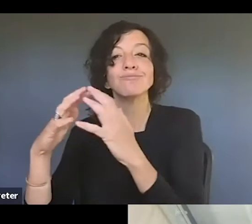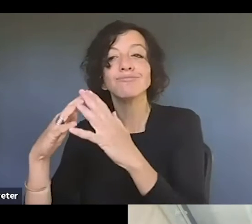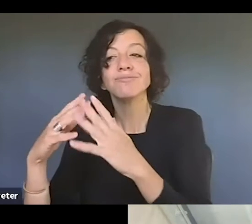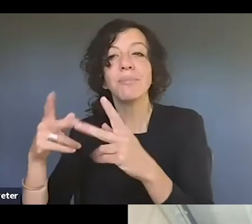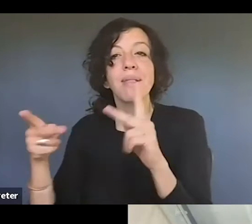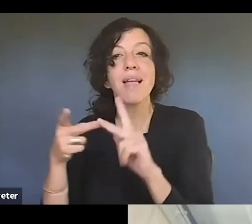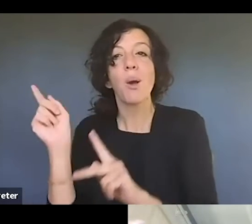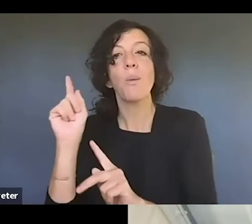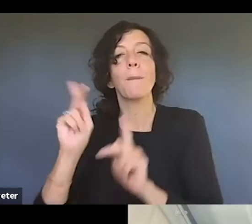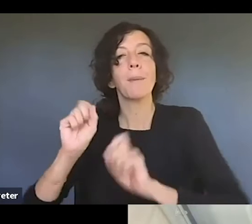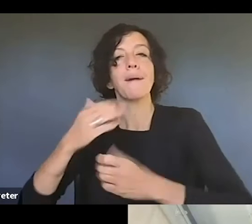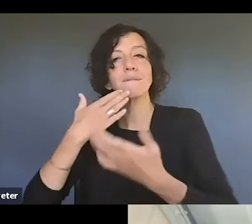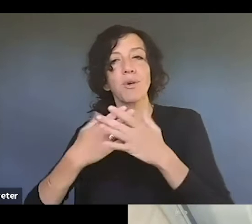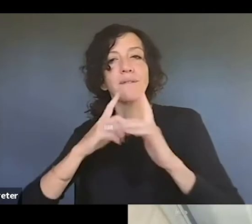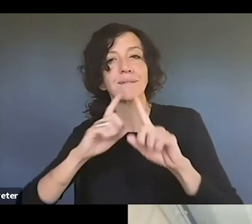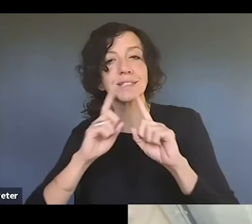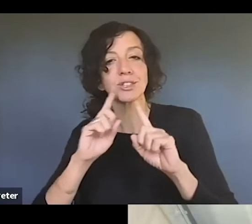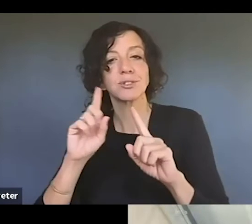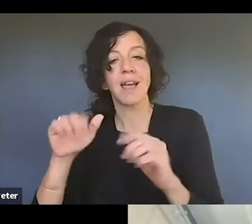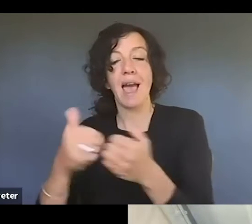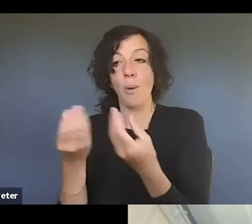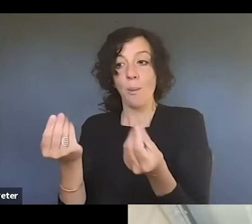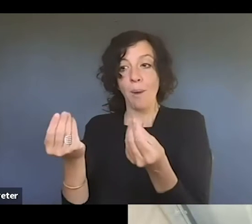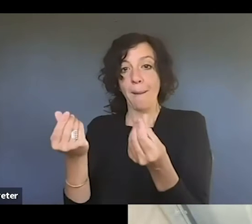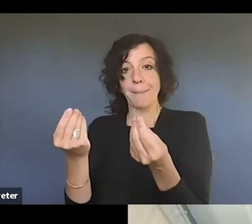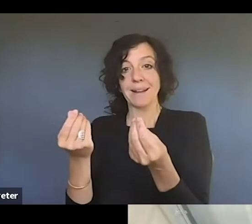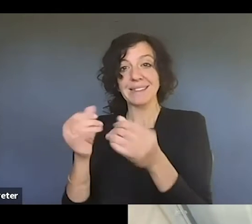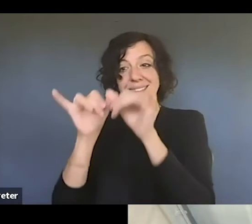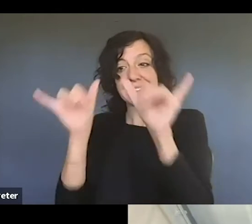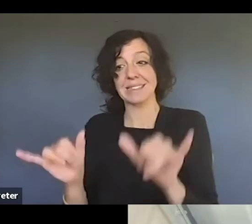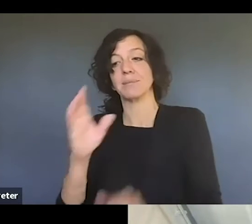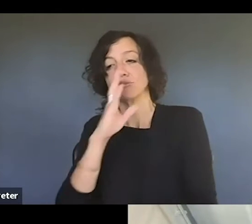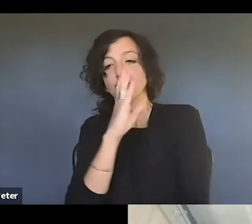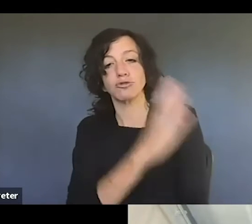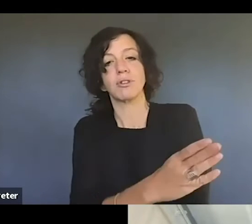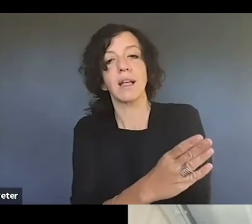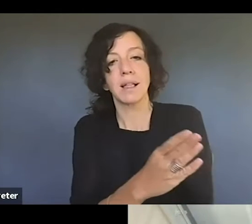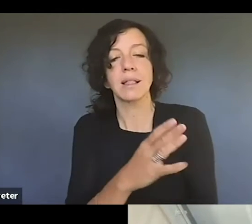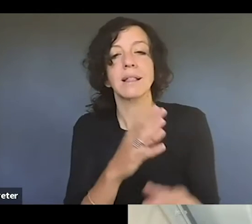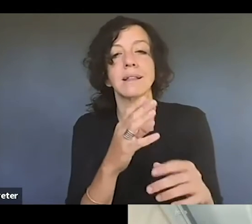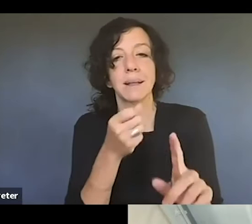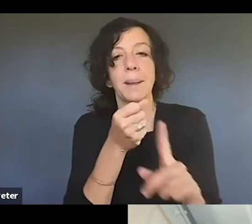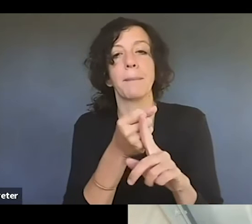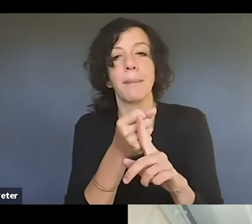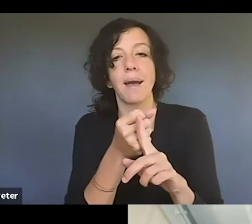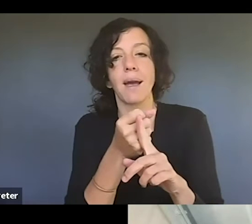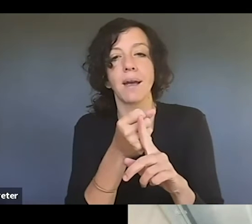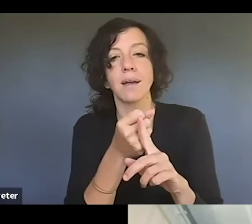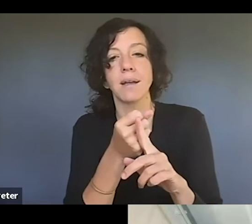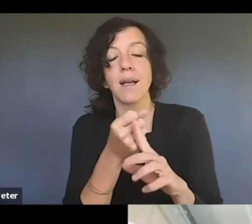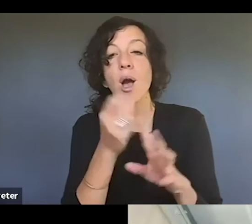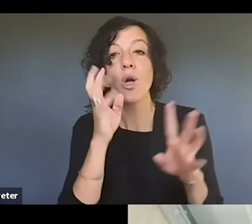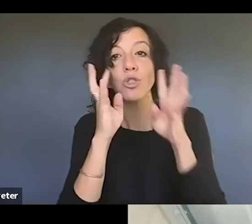about how intellectual property systems directly impact the creator